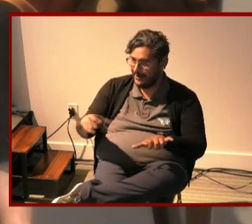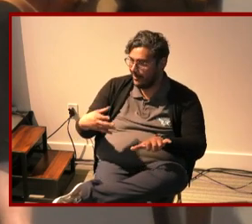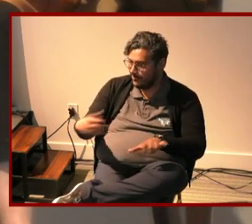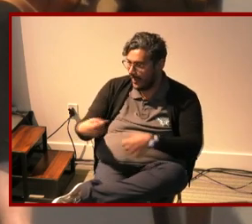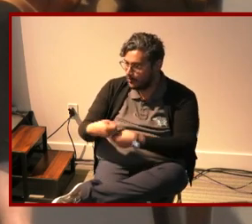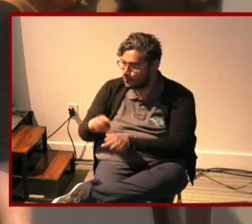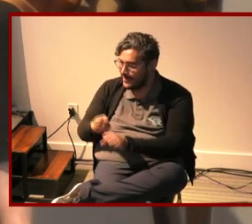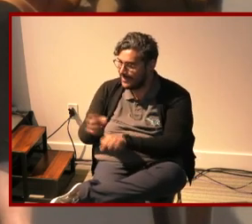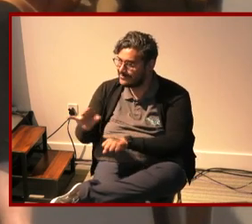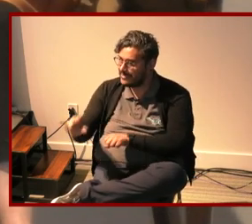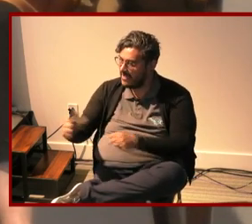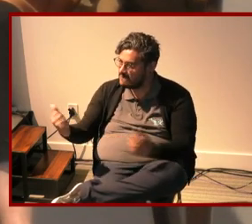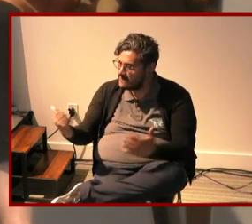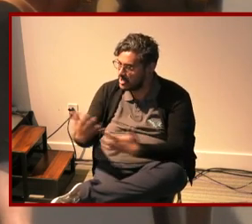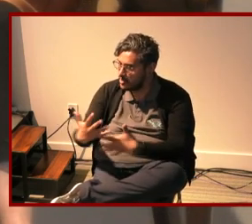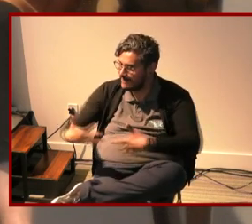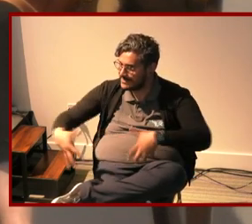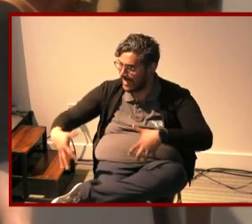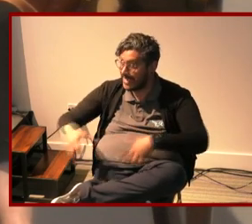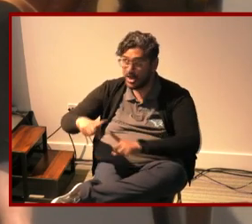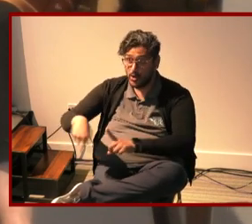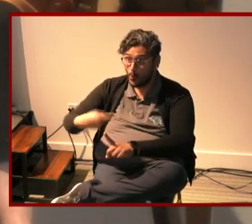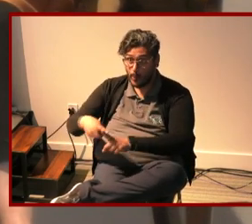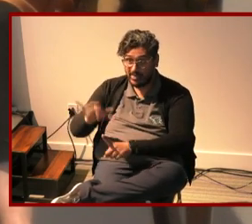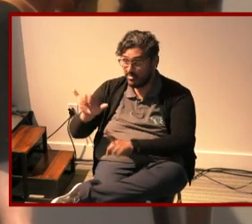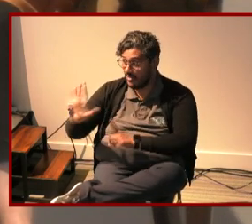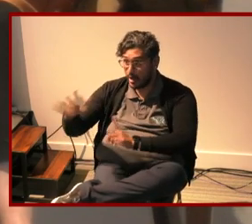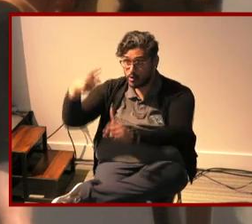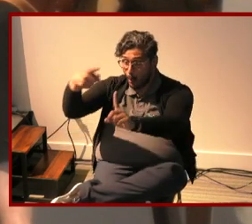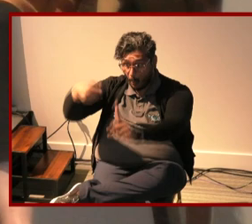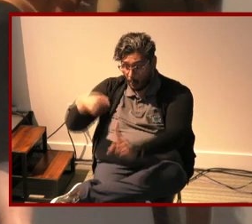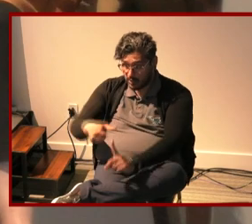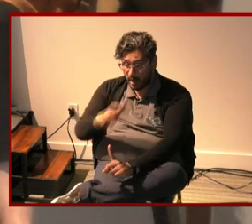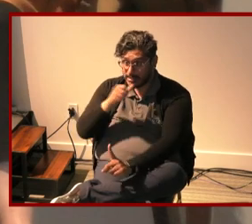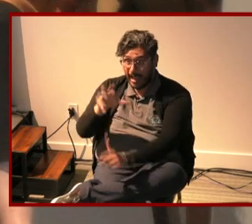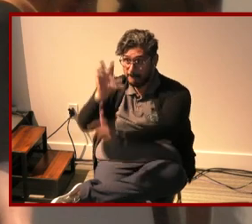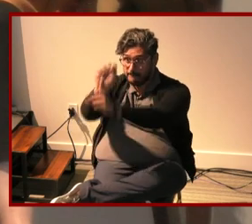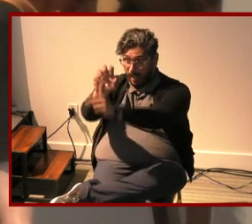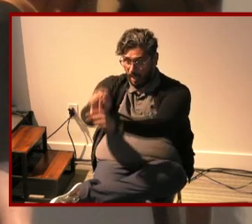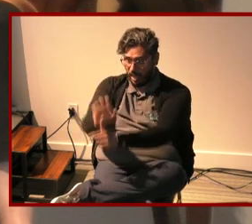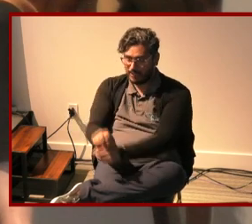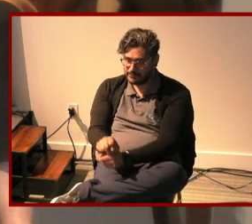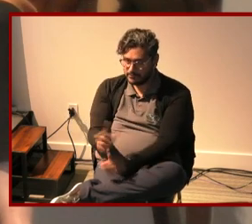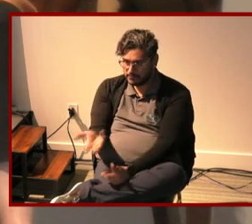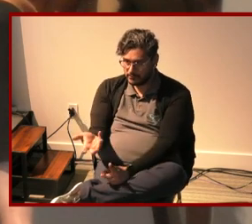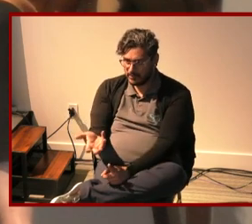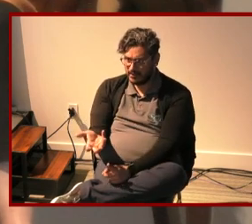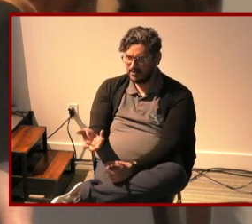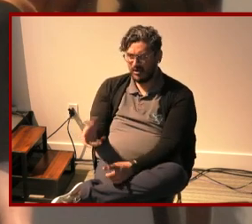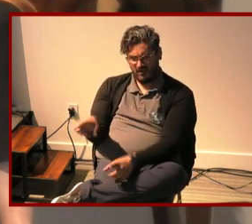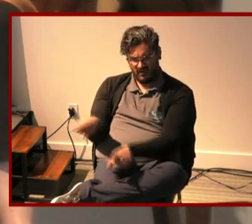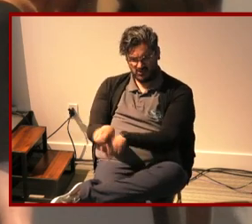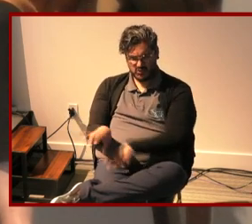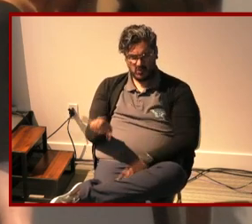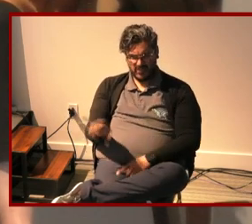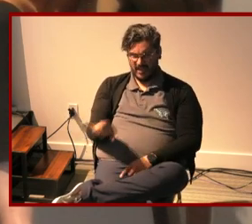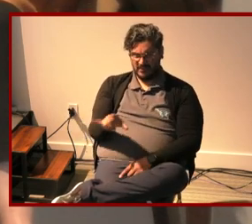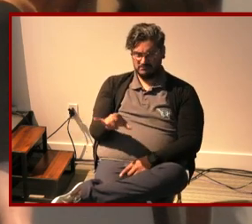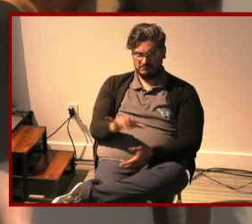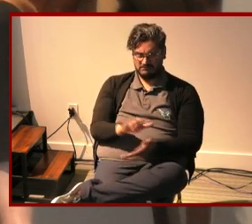for parents when when those milestones are not met and what that does i think is also a really interesting conversation